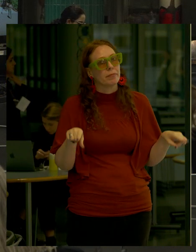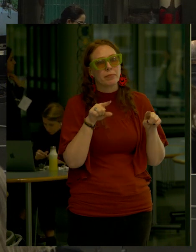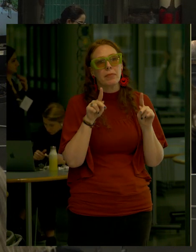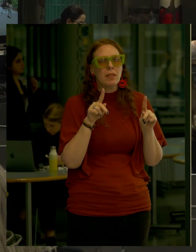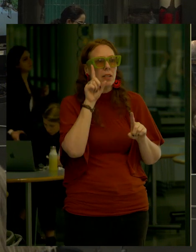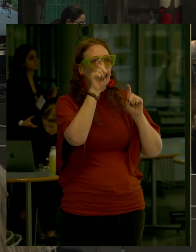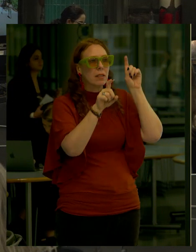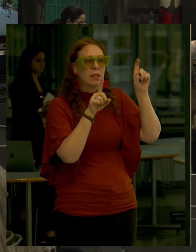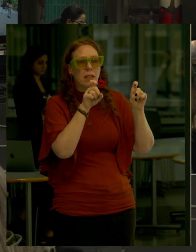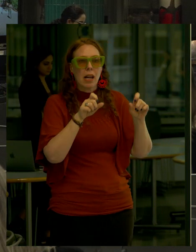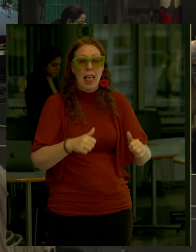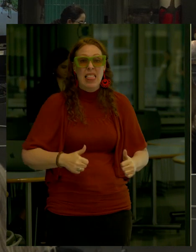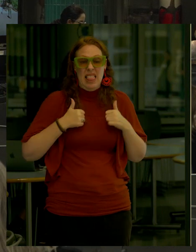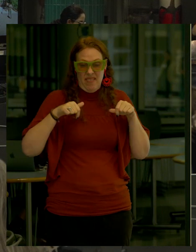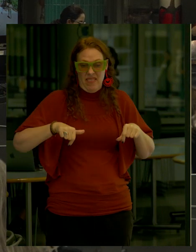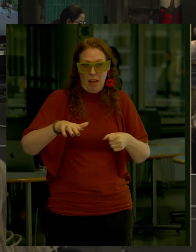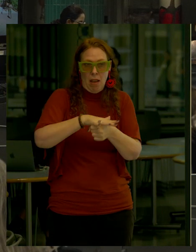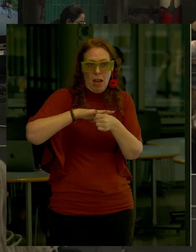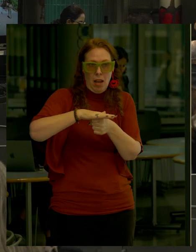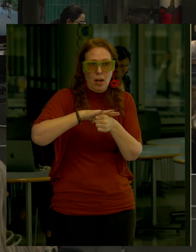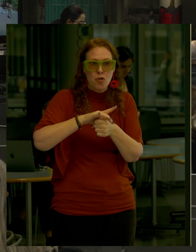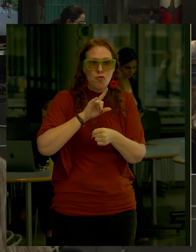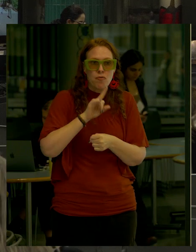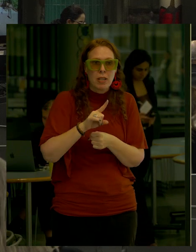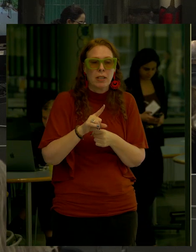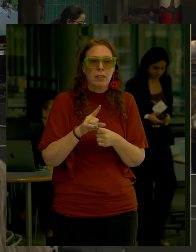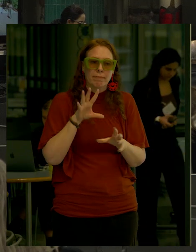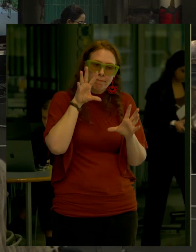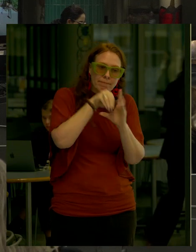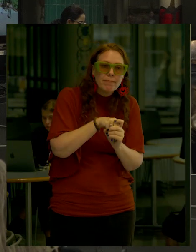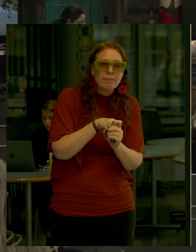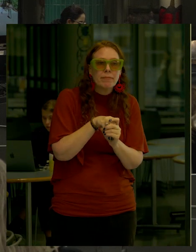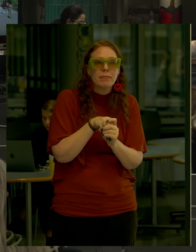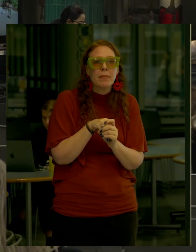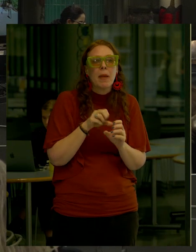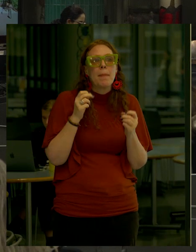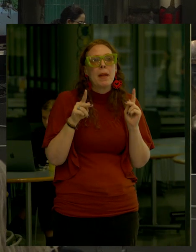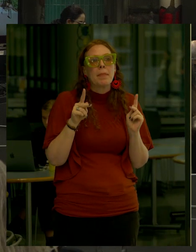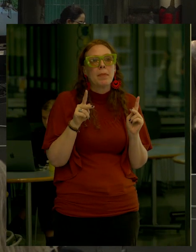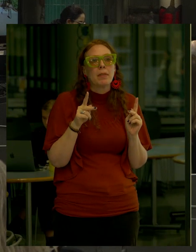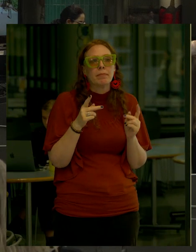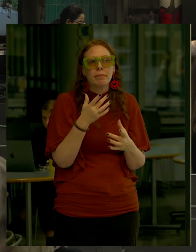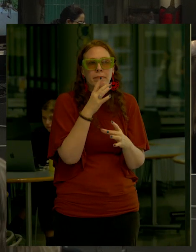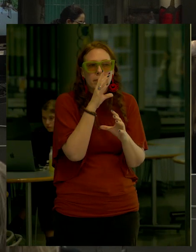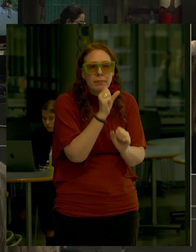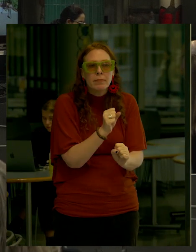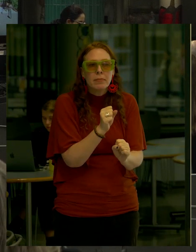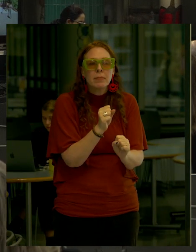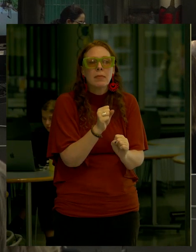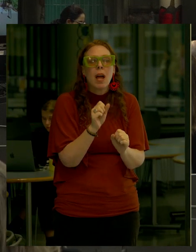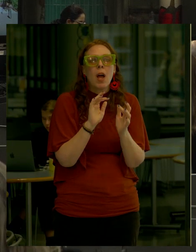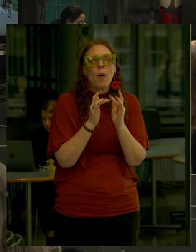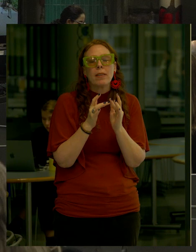people that are asking questions in this room live here And are really, really intimately involved But there are many people that would be fascinated to know more about this And your